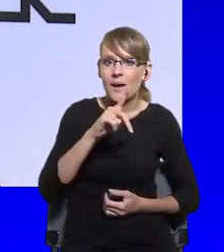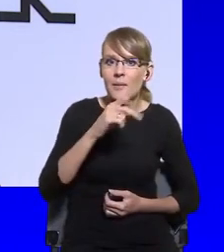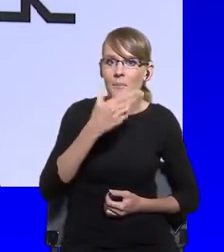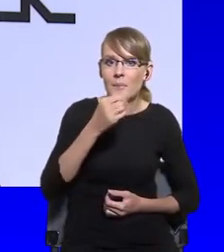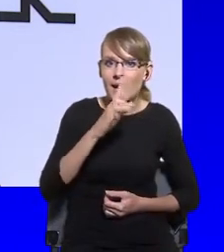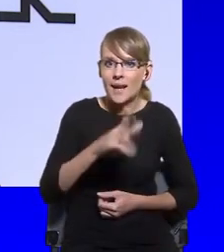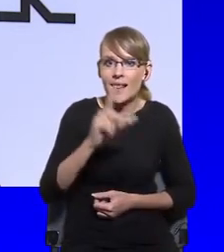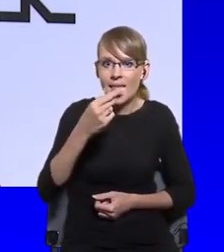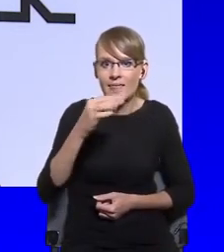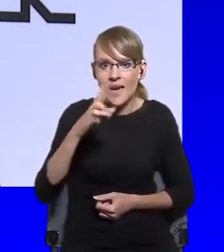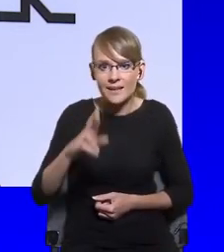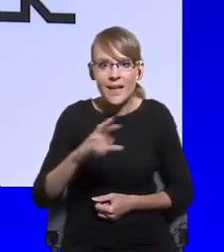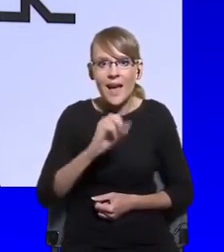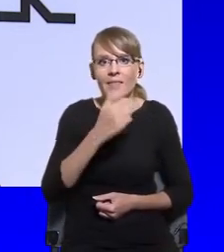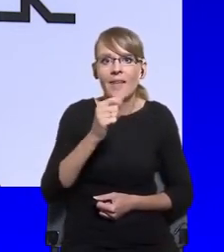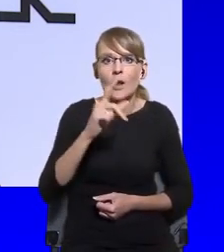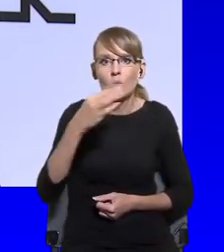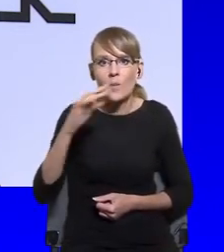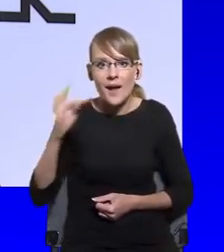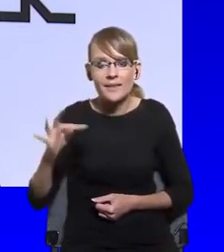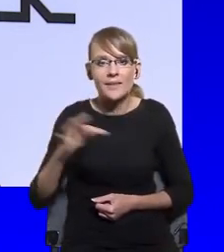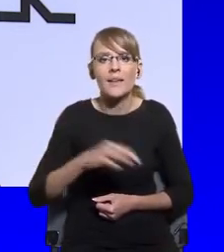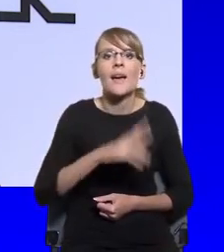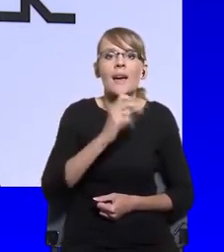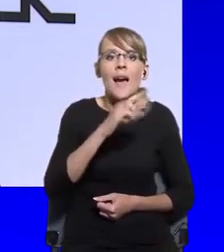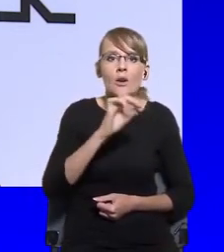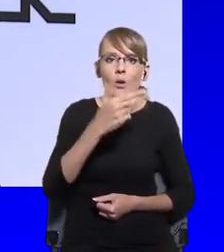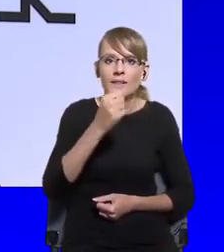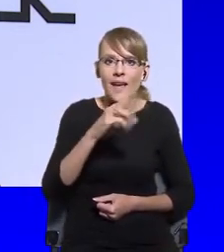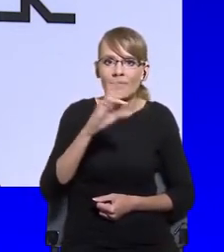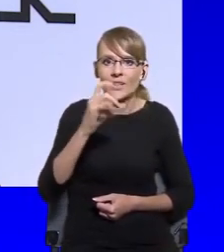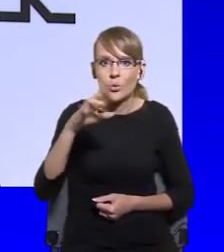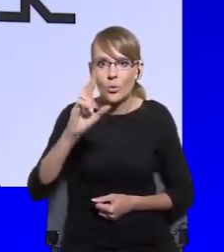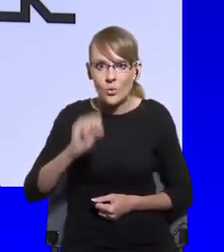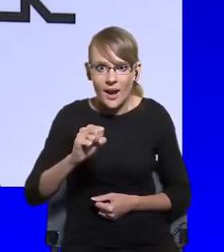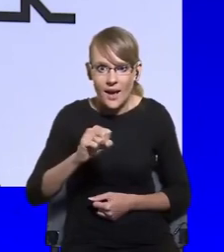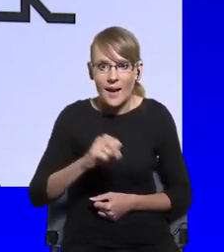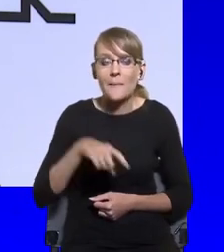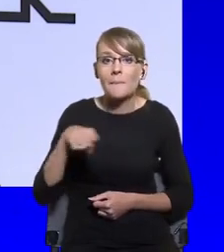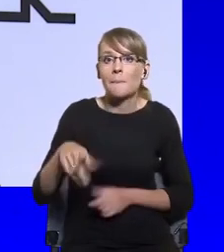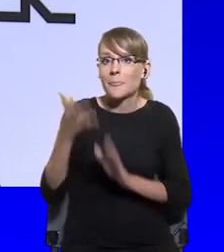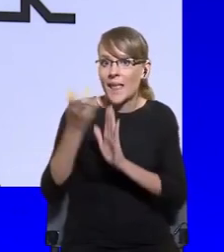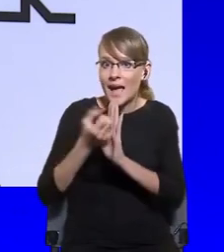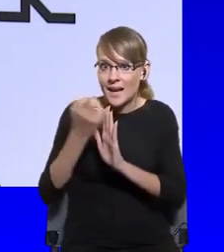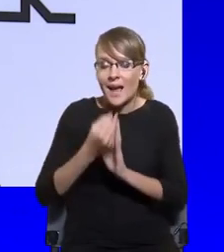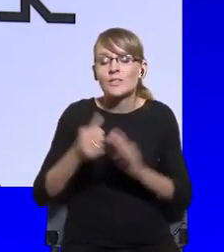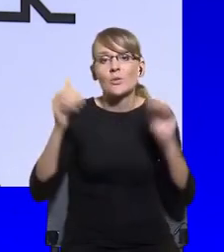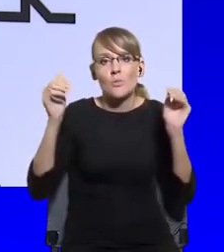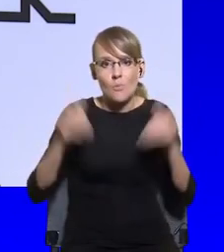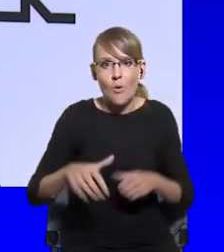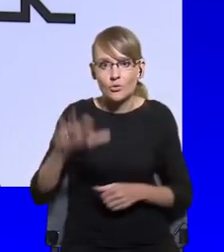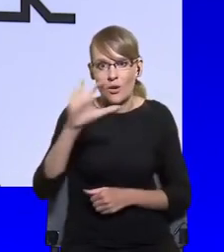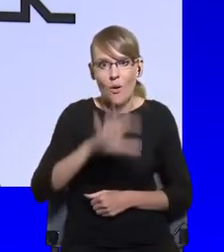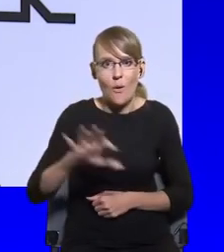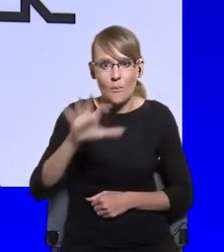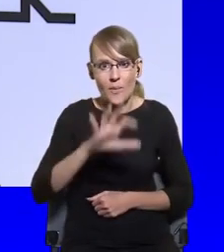You can listen and you can view all the recordings from the forum on kulturaliberalna